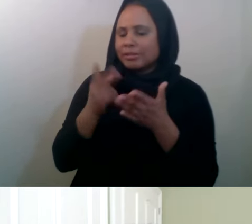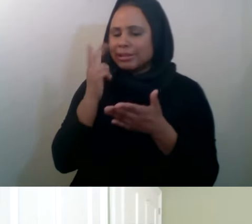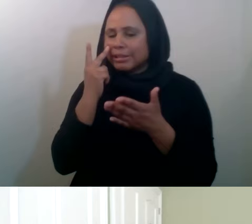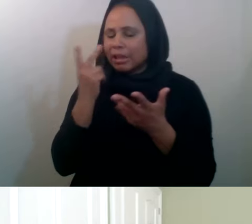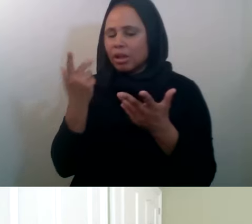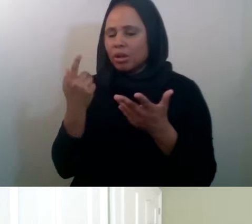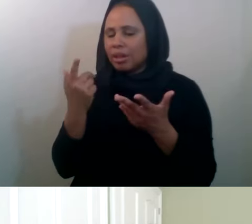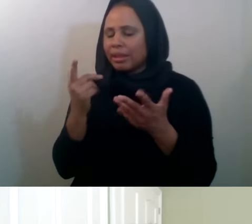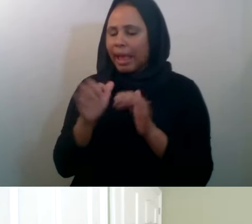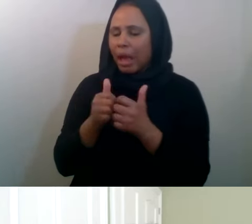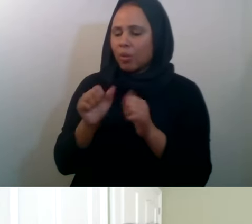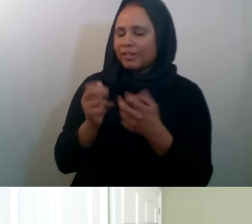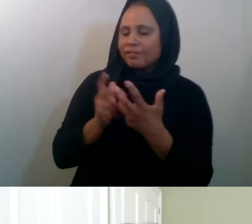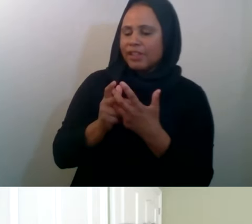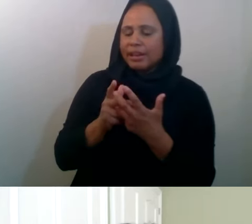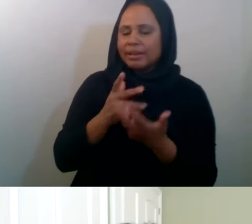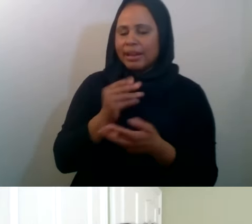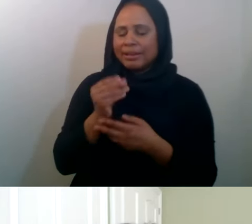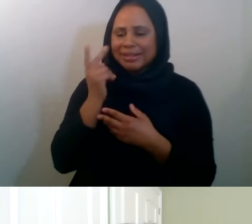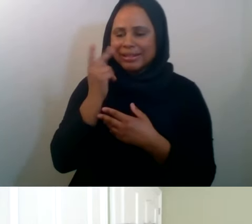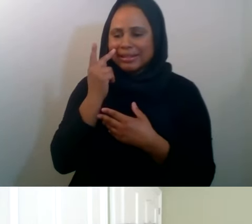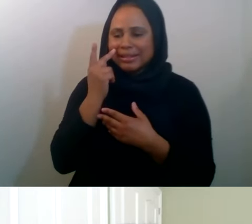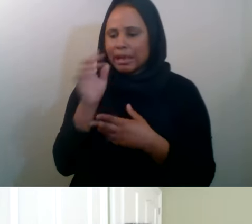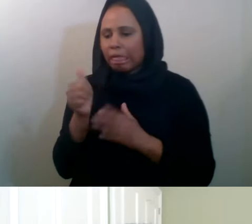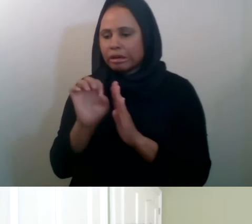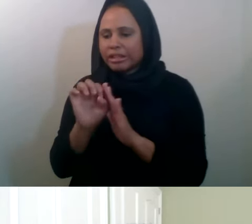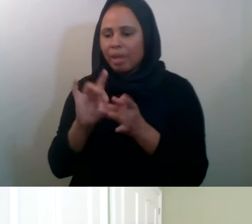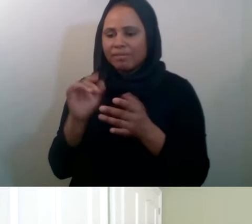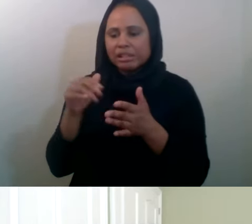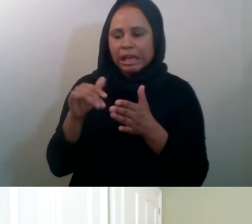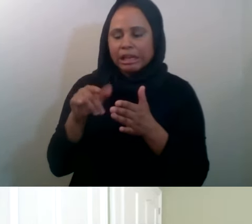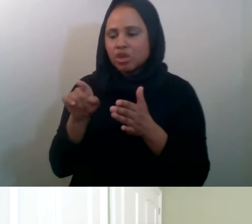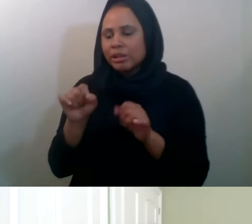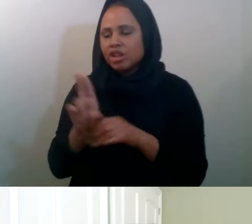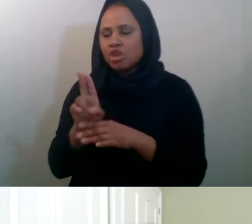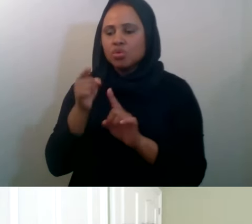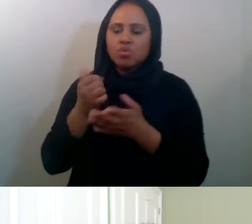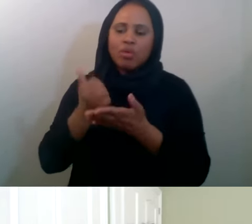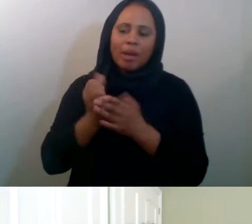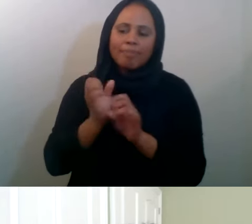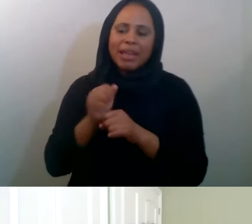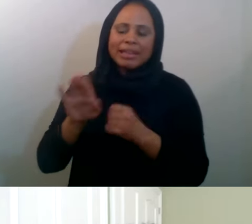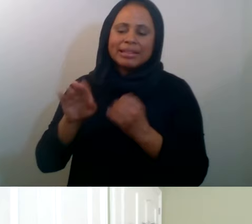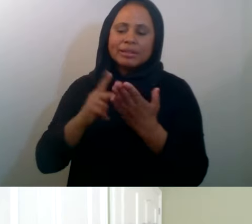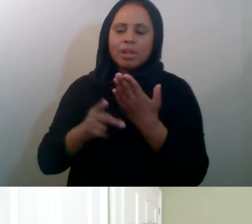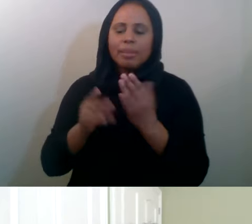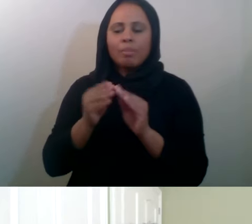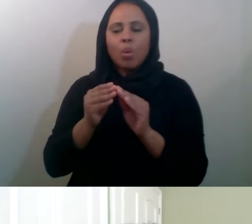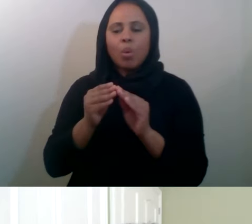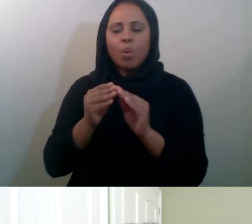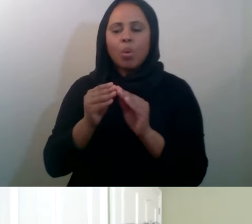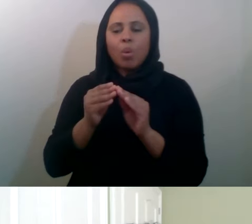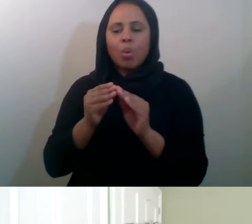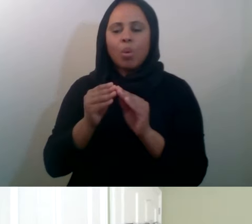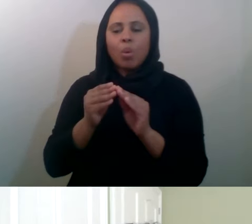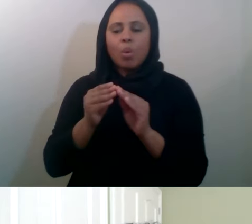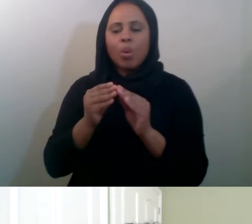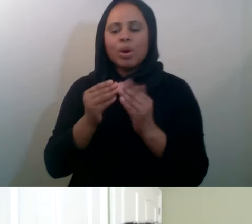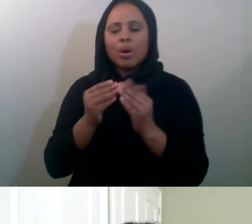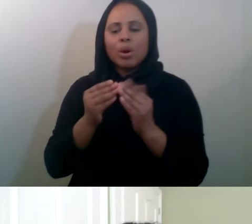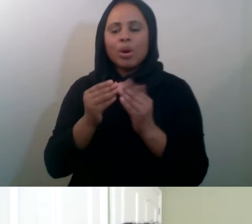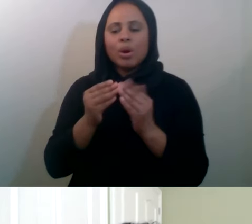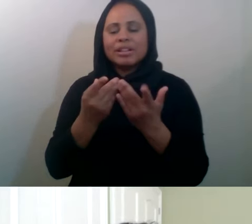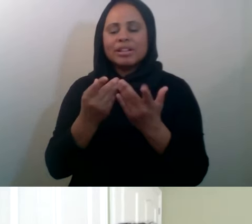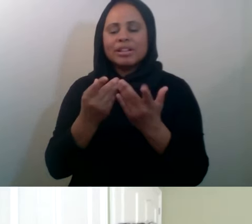other case examples or studies that, uh, he could use, uh, to help make his campaign more successful. Alhamdulillah. Thank